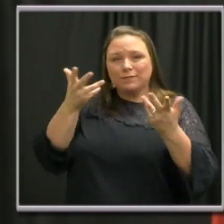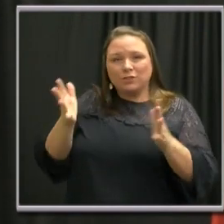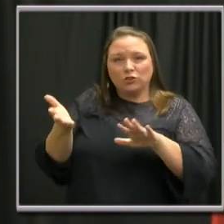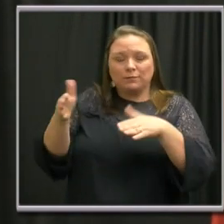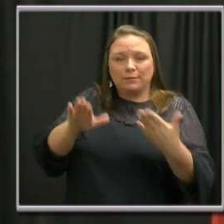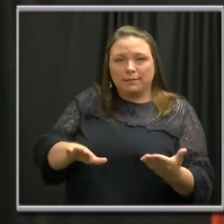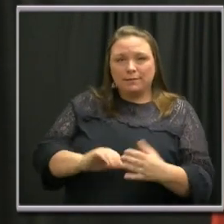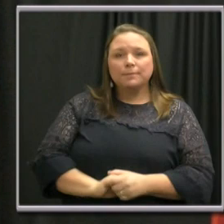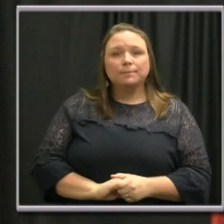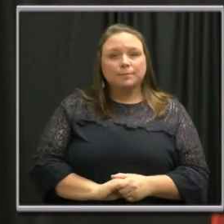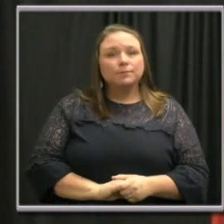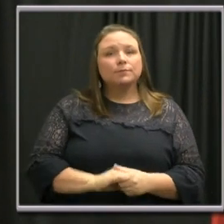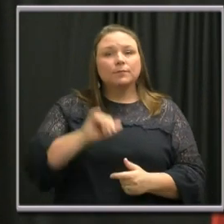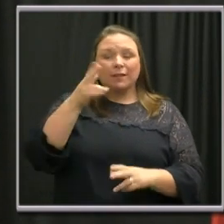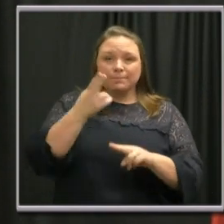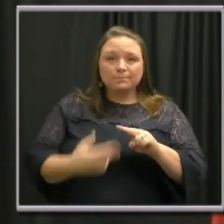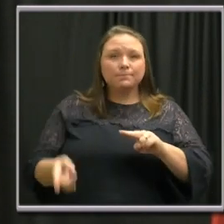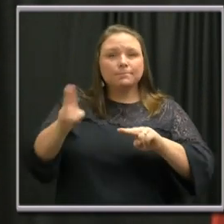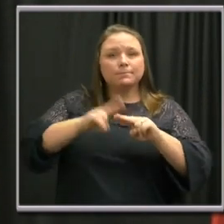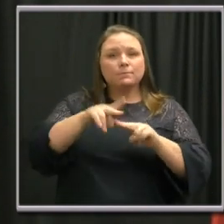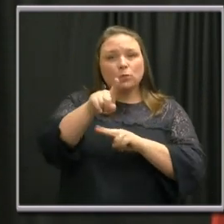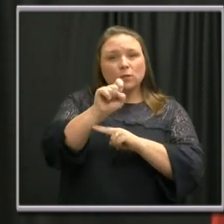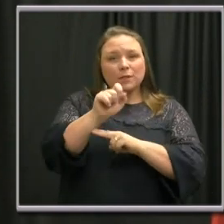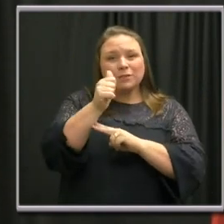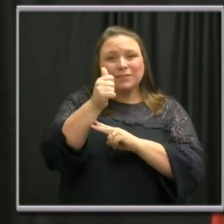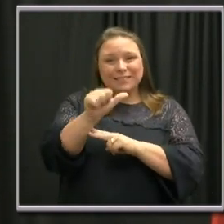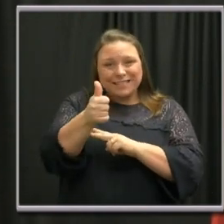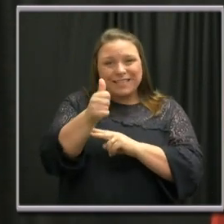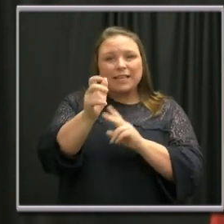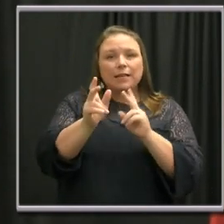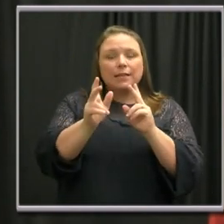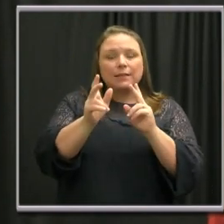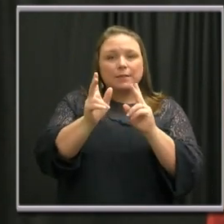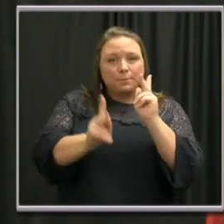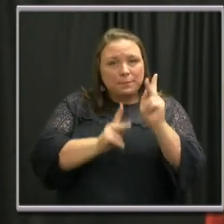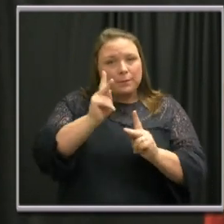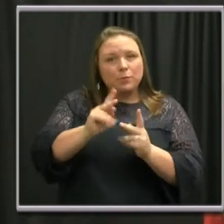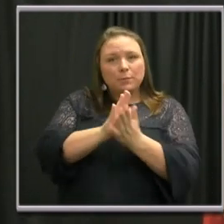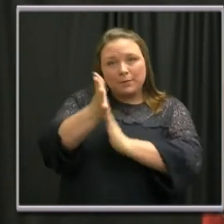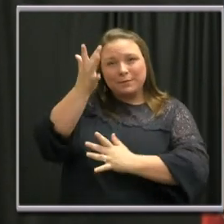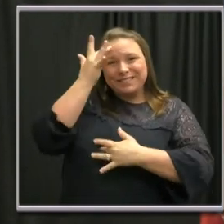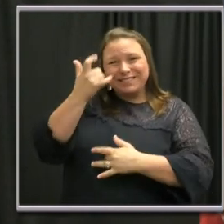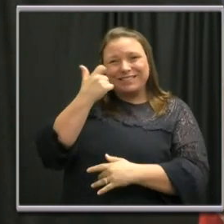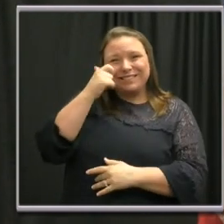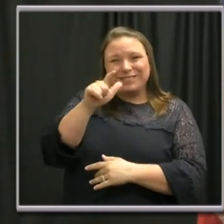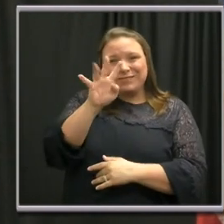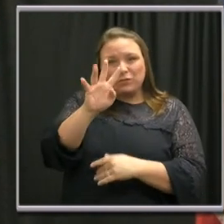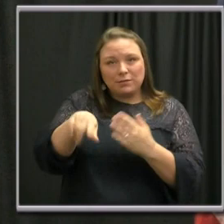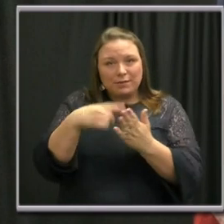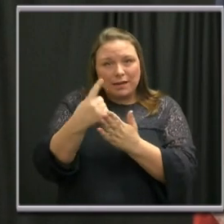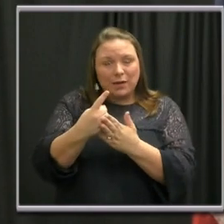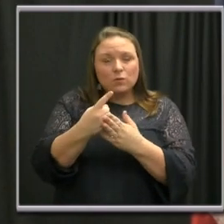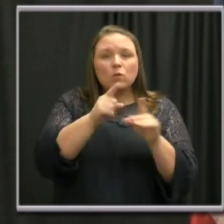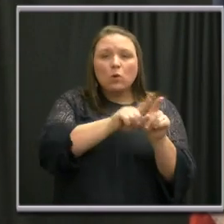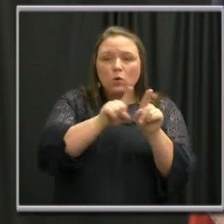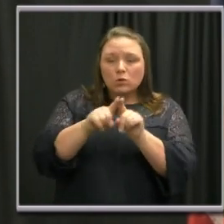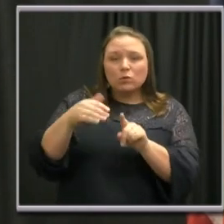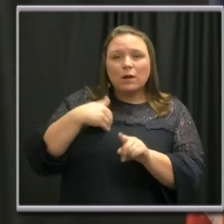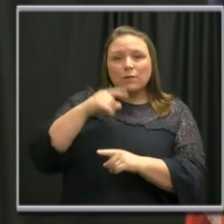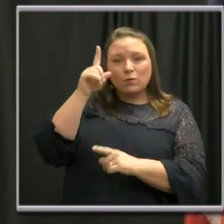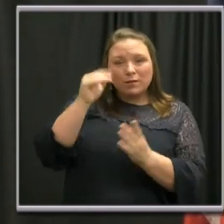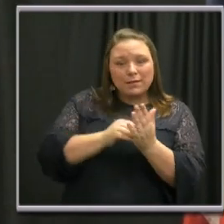County. This is an increase of 110 cases in the past 24 hours. Additionally, there are 1